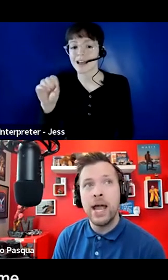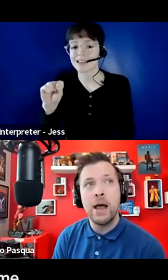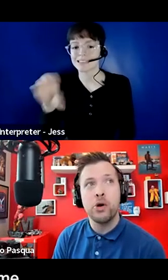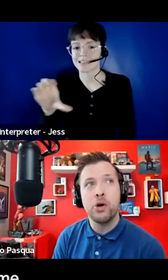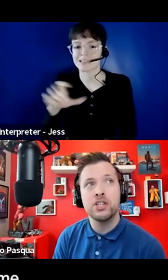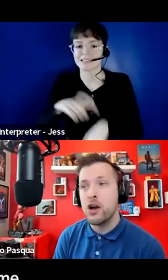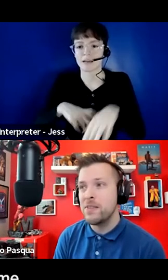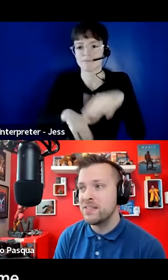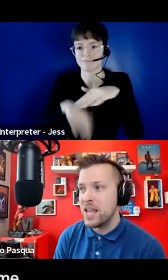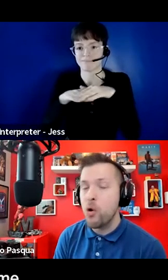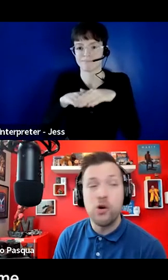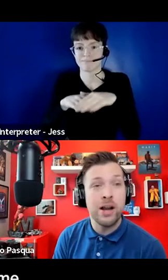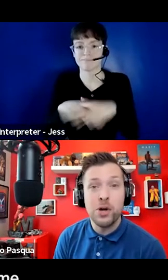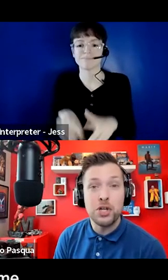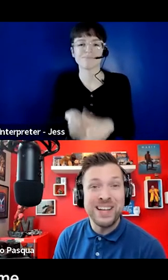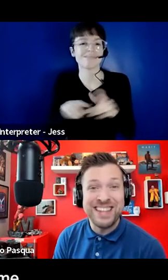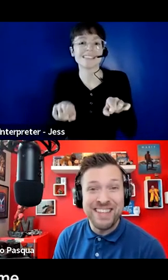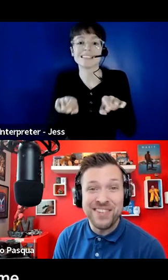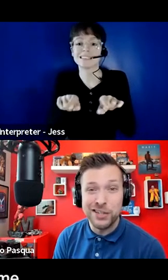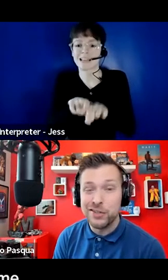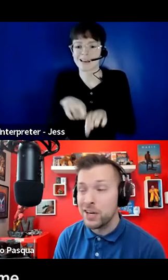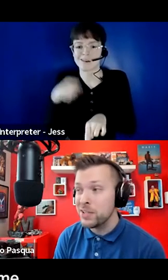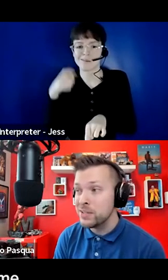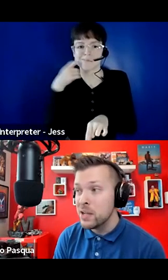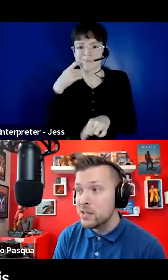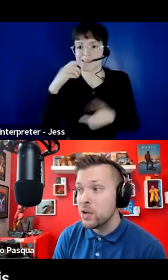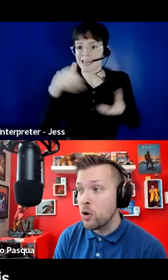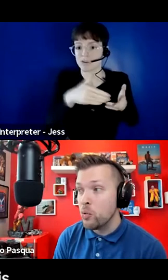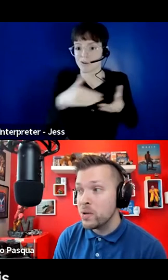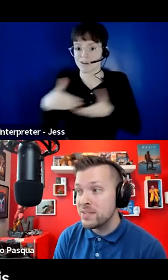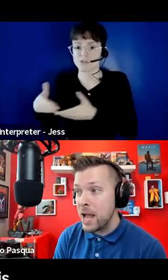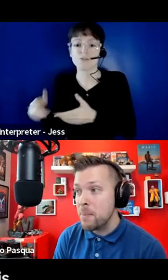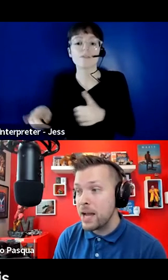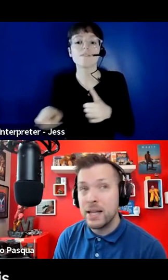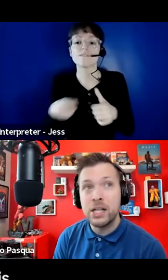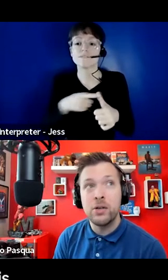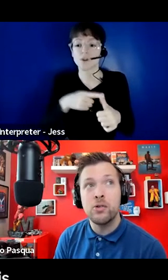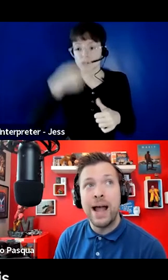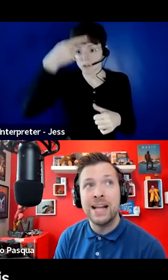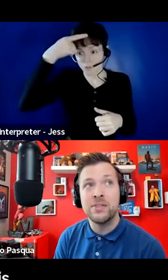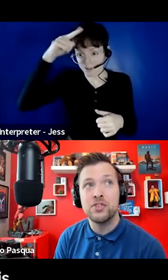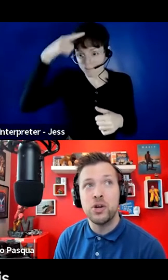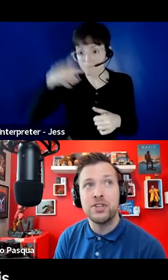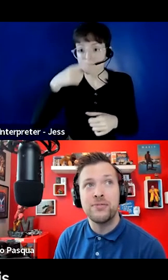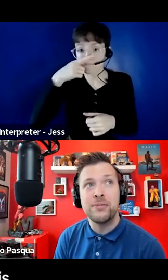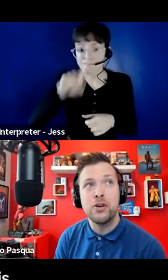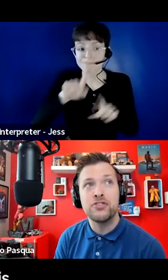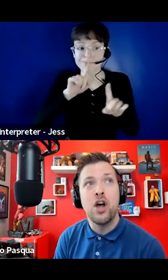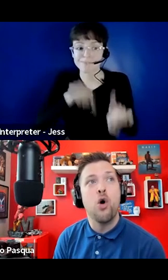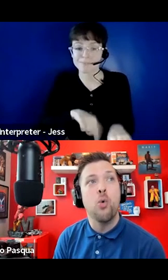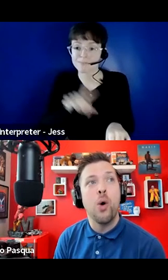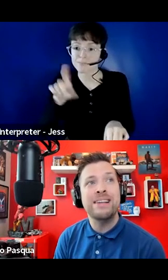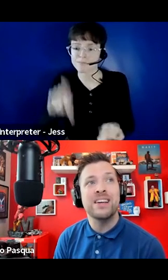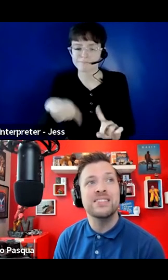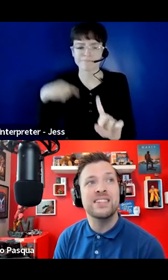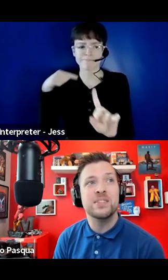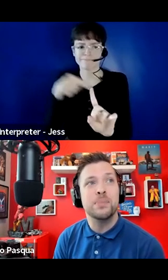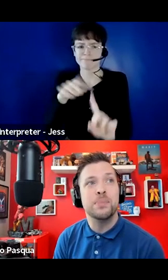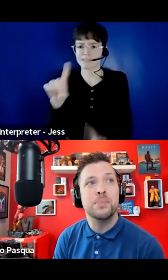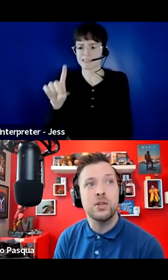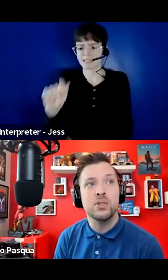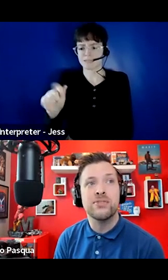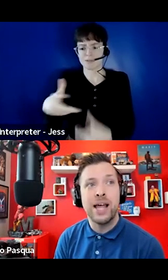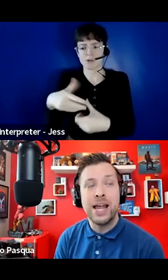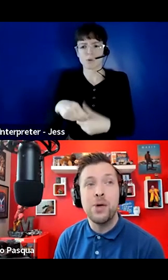Okay, and we're going to start in the same order in which we did the introductions. So, Wissam, I'd like you to answer this question first. What does